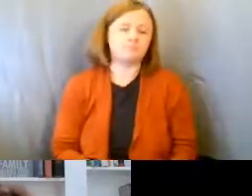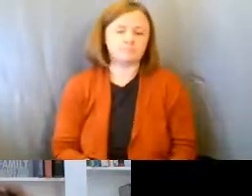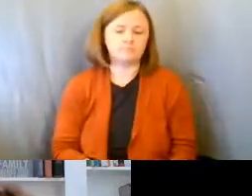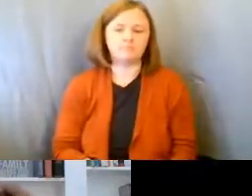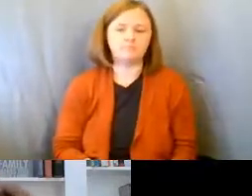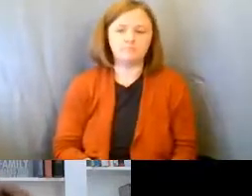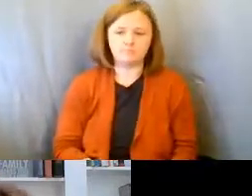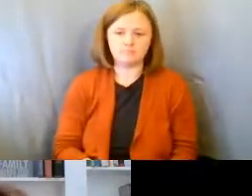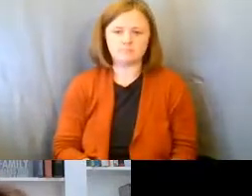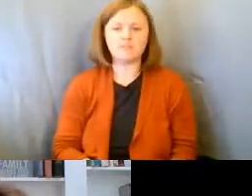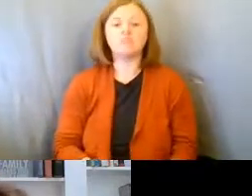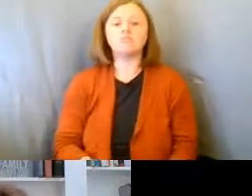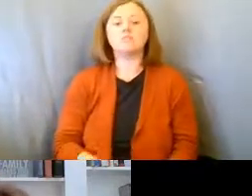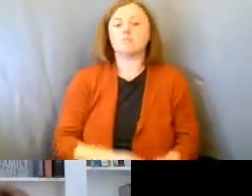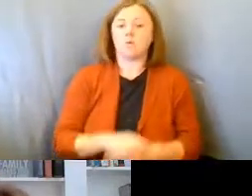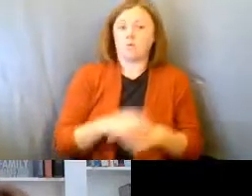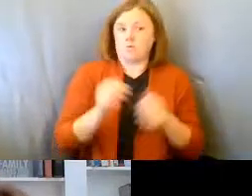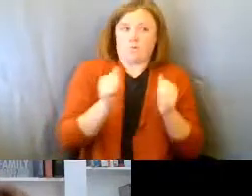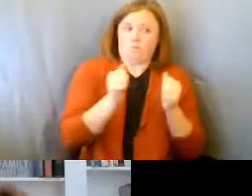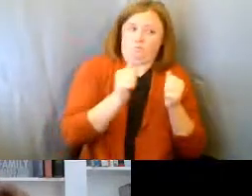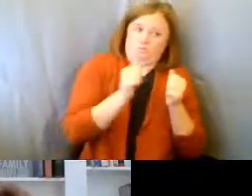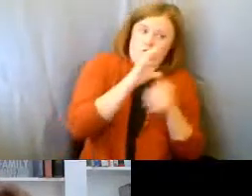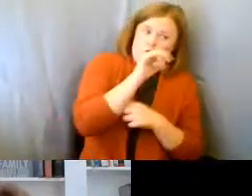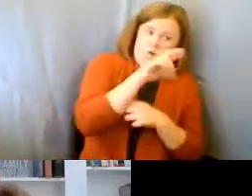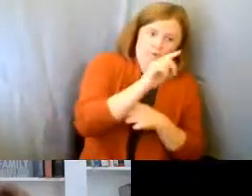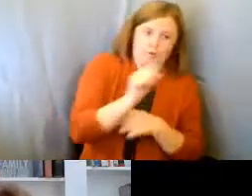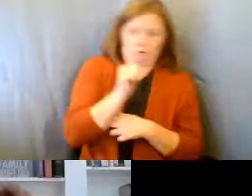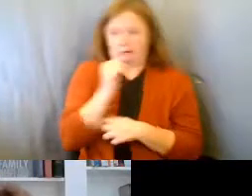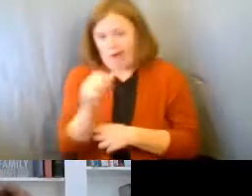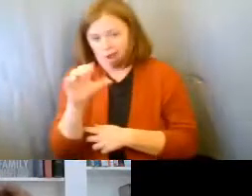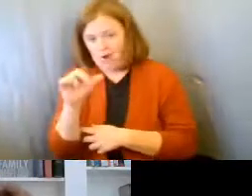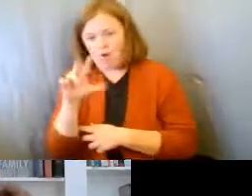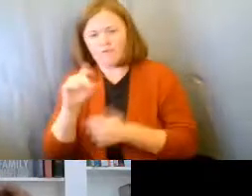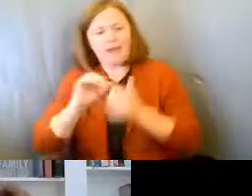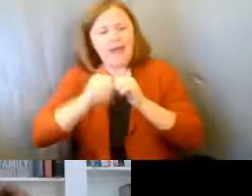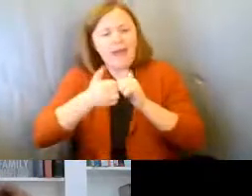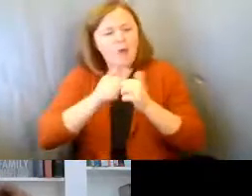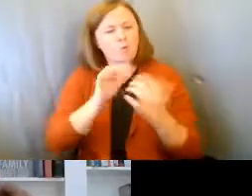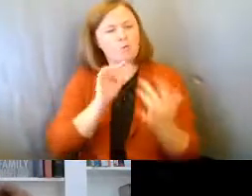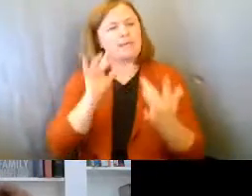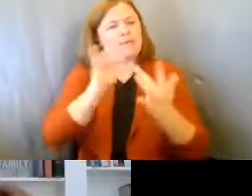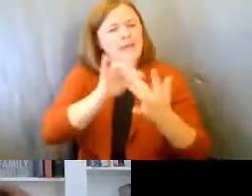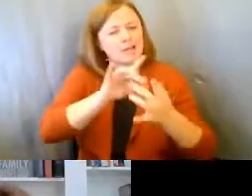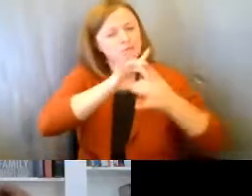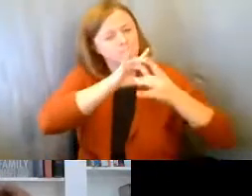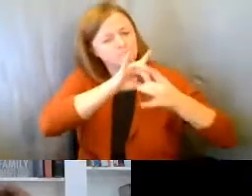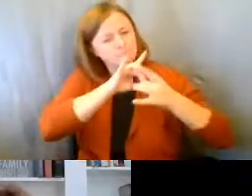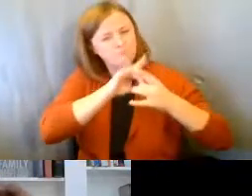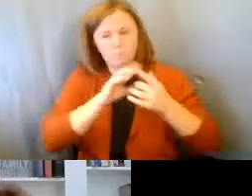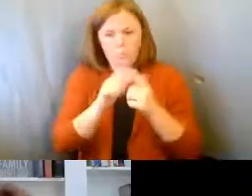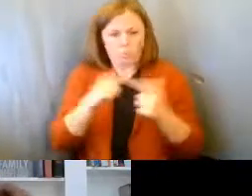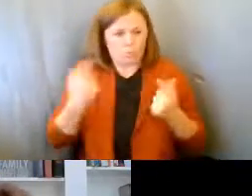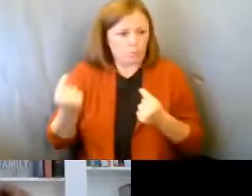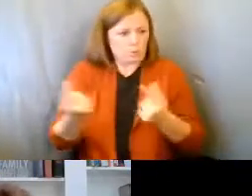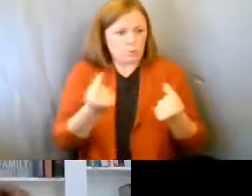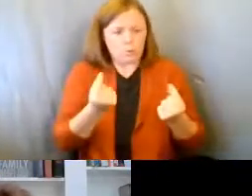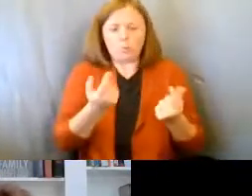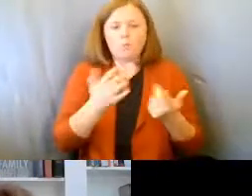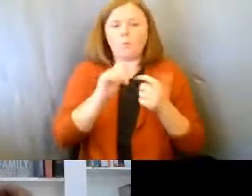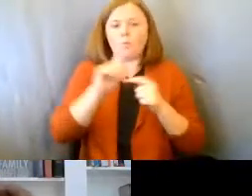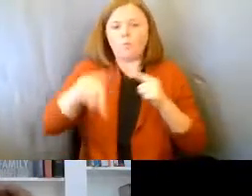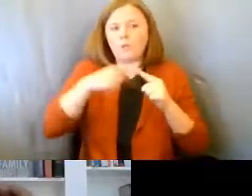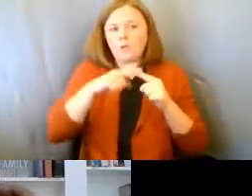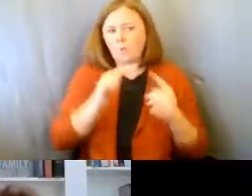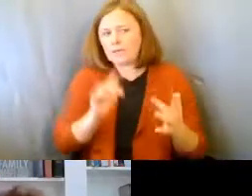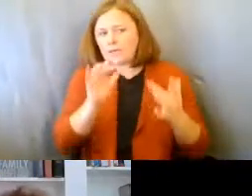So with or without COVID, how do we make those connections? What do we do with friends? When do we connect